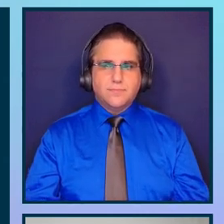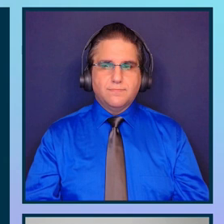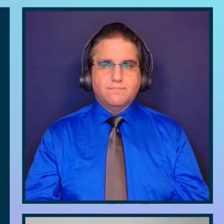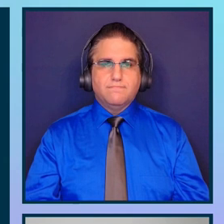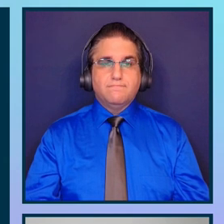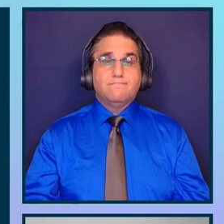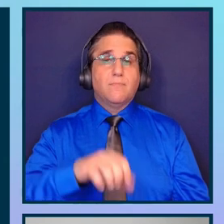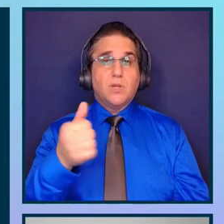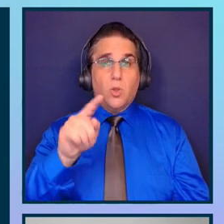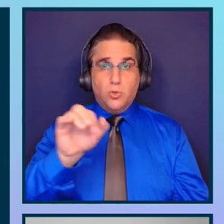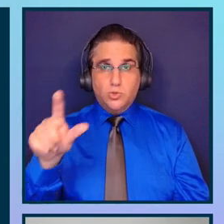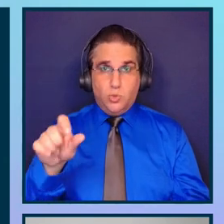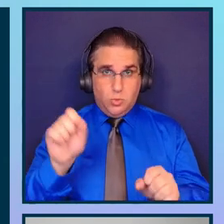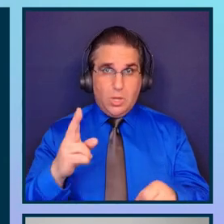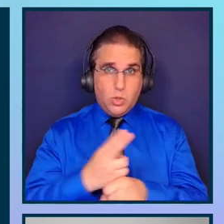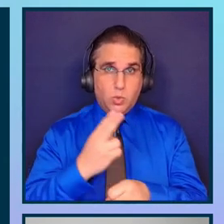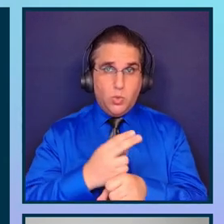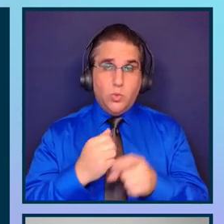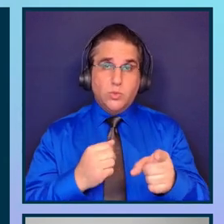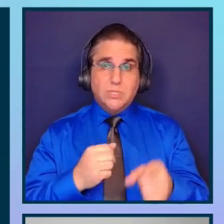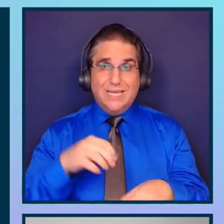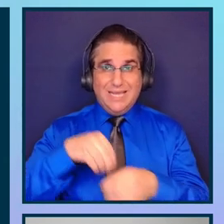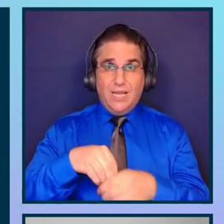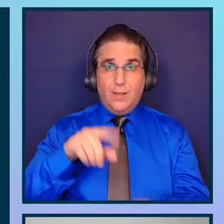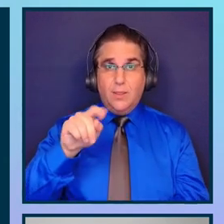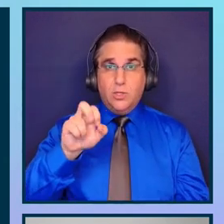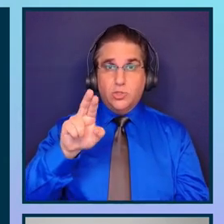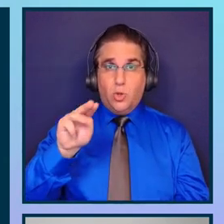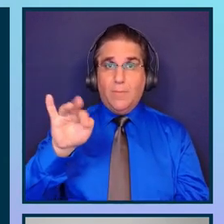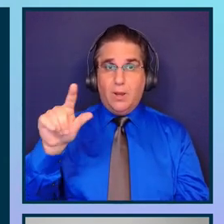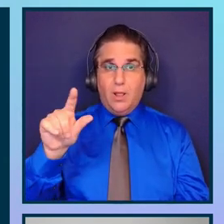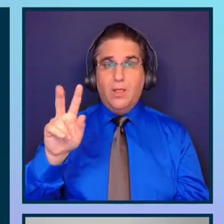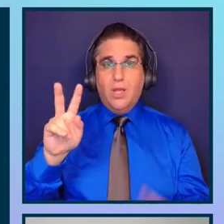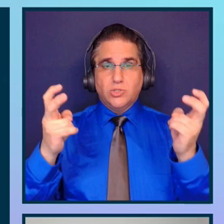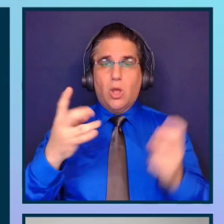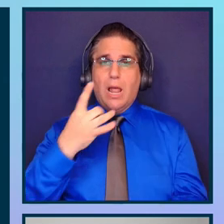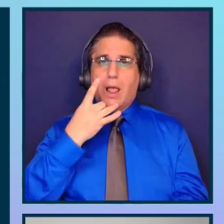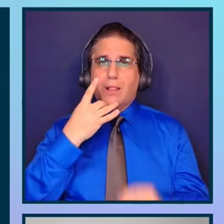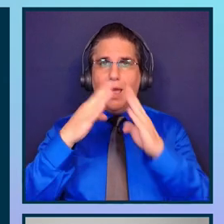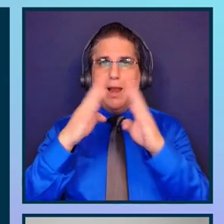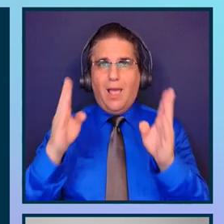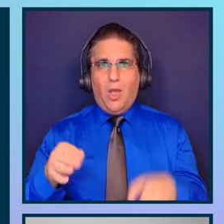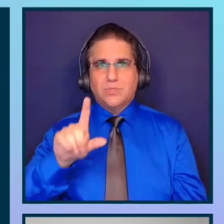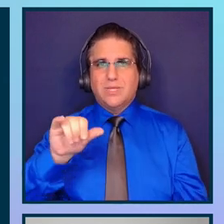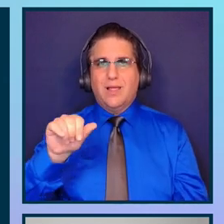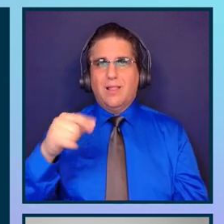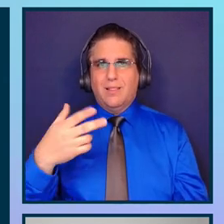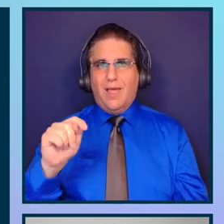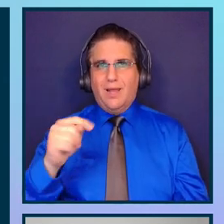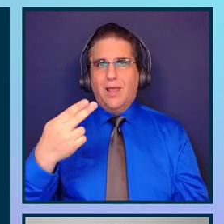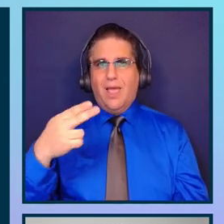Another tool that you can use in the terminal is Lighthouse. Lighthouse is a tool built by Google